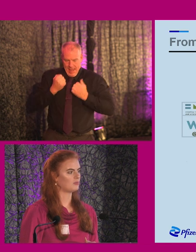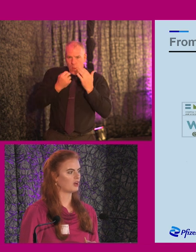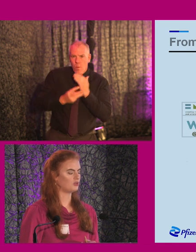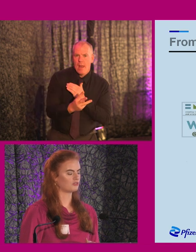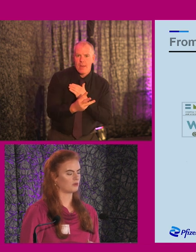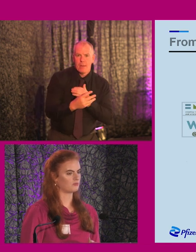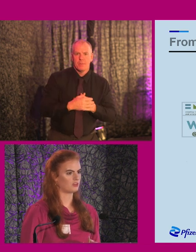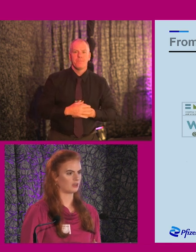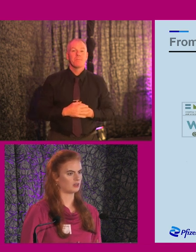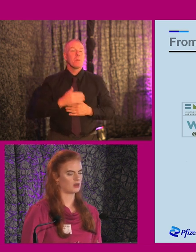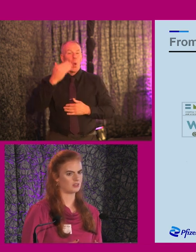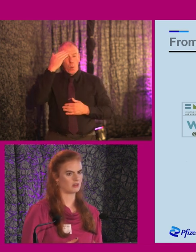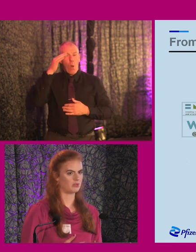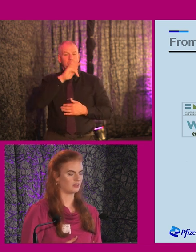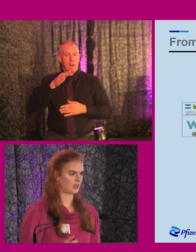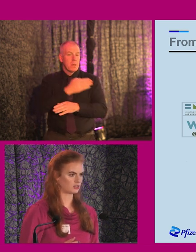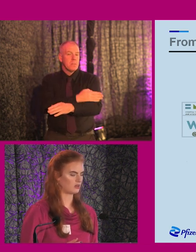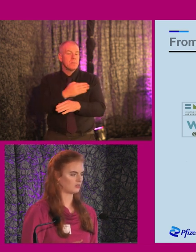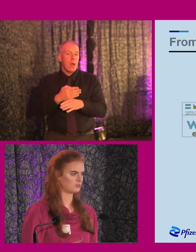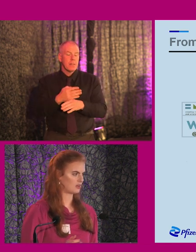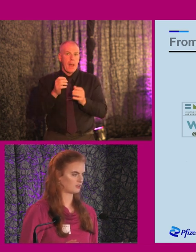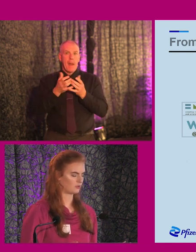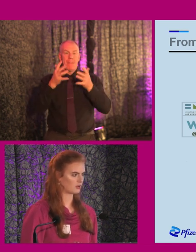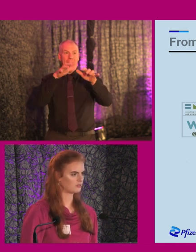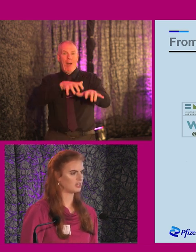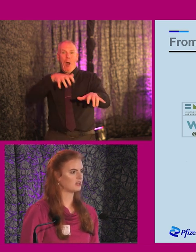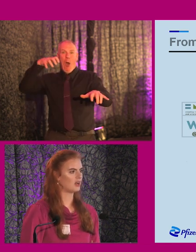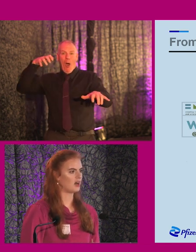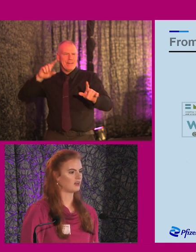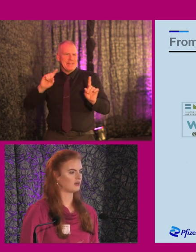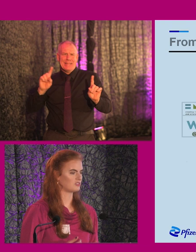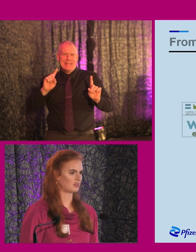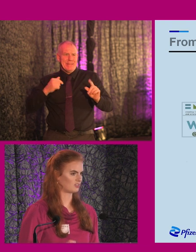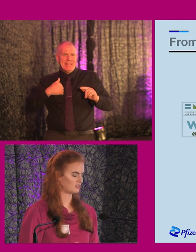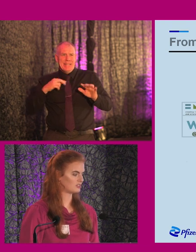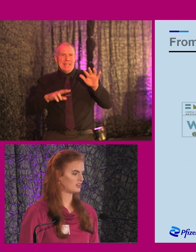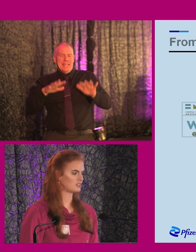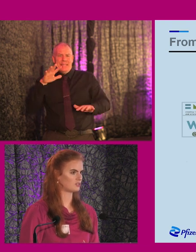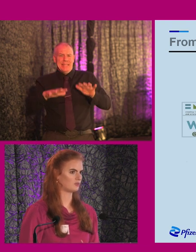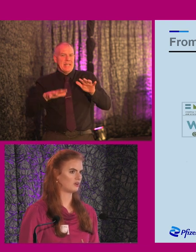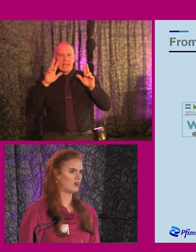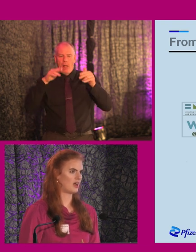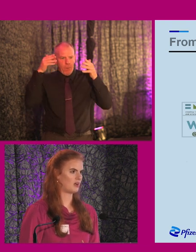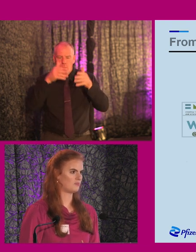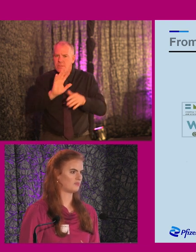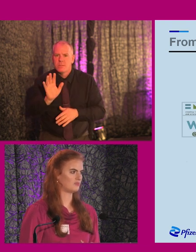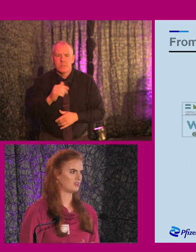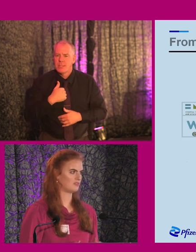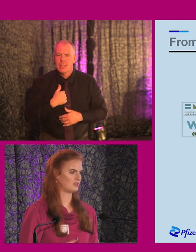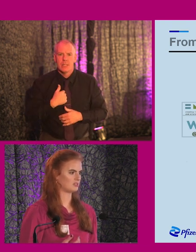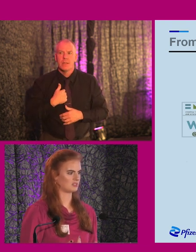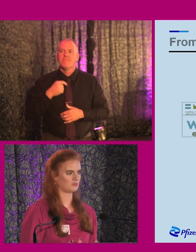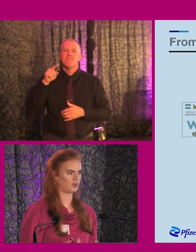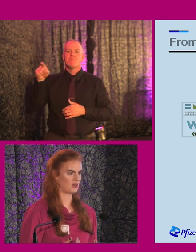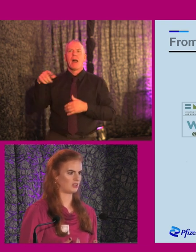And I knew from very early on that a big lecture hall was never going to work for me. I just can't concentrate. So they